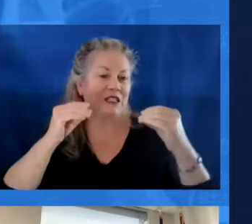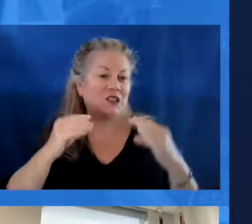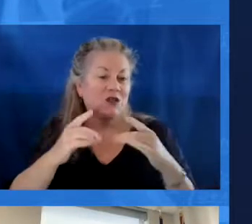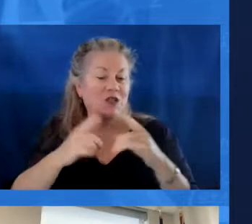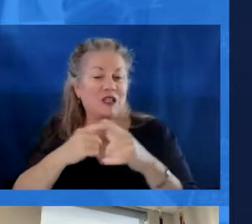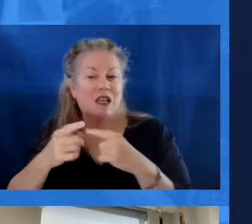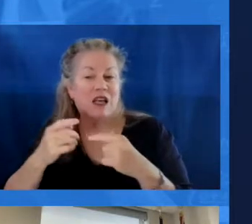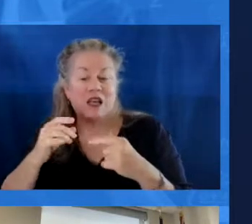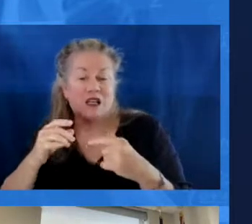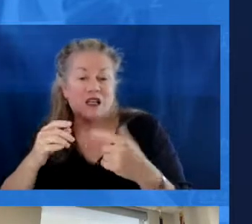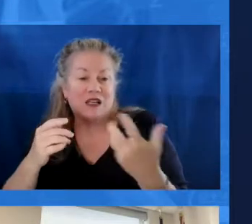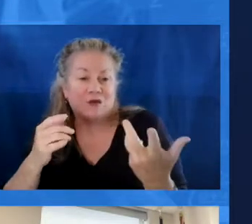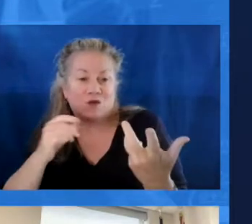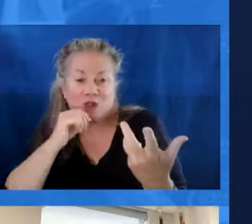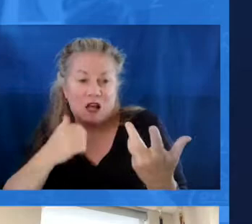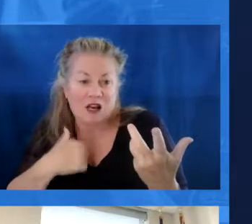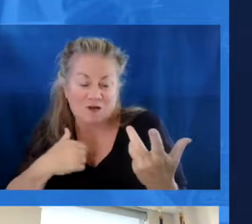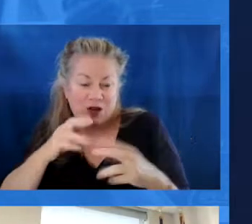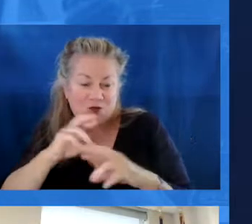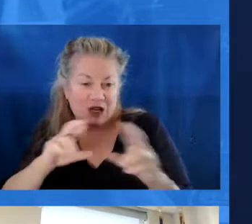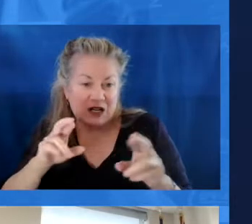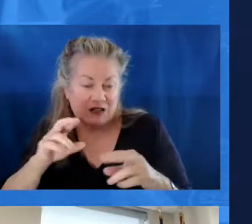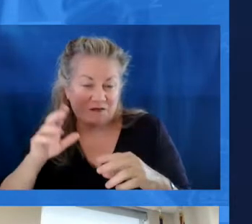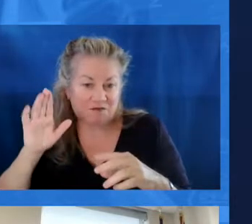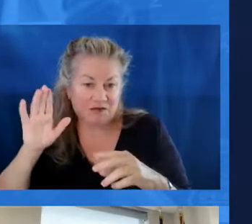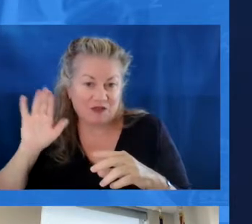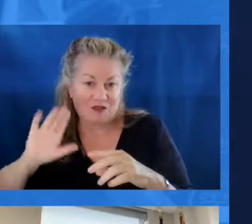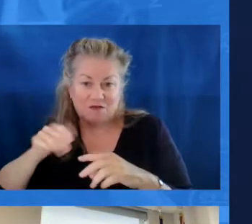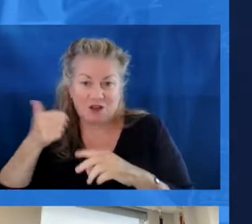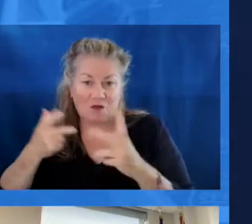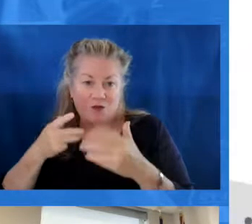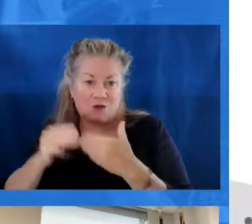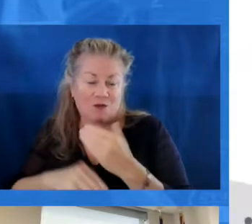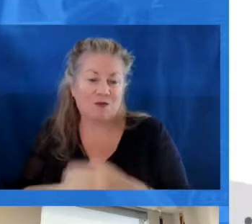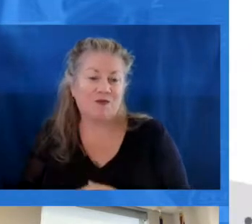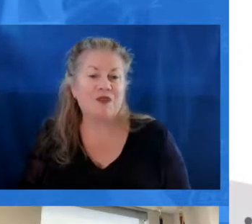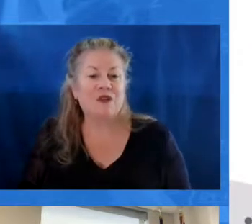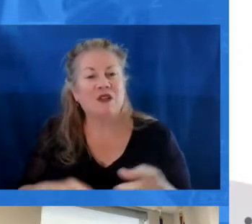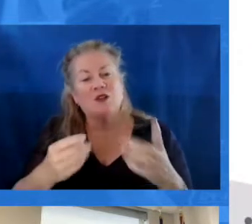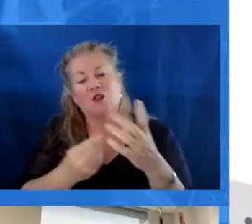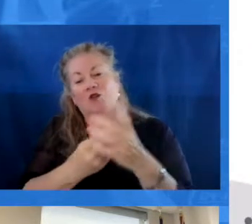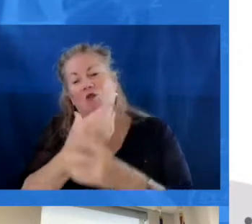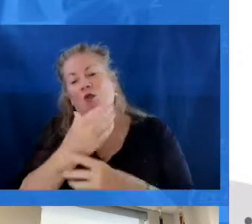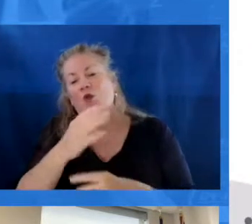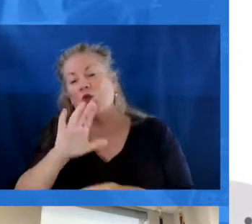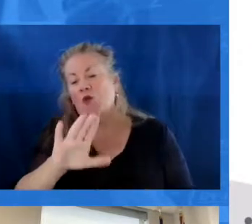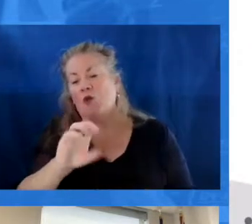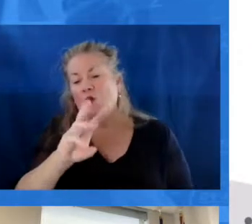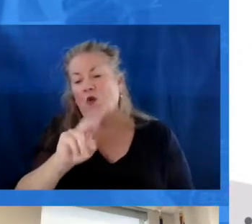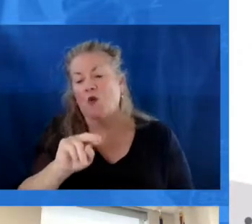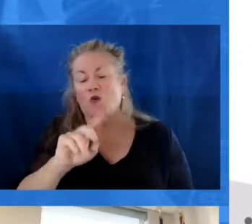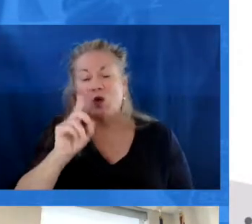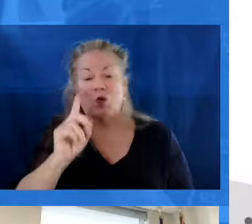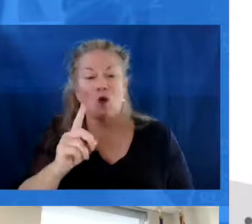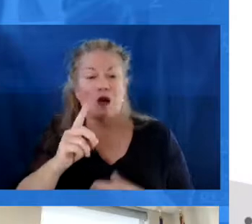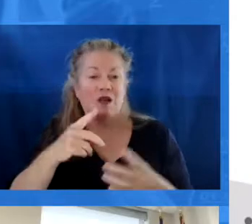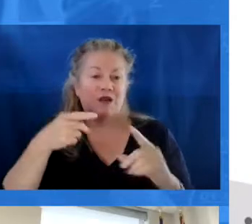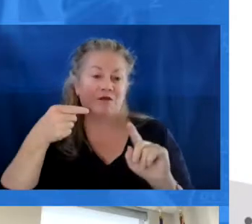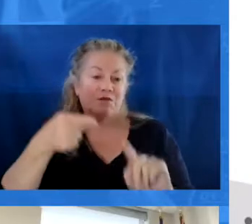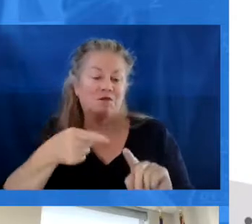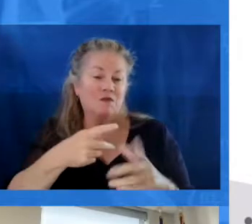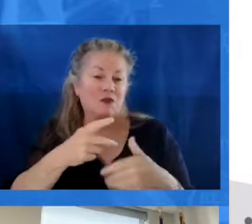first day of teaching than they otherwise would have been. And I think when we think about Grow Your Own, looking kind of at that one pilot program,